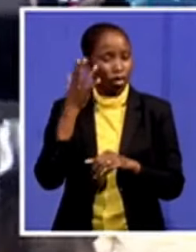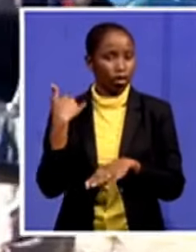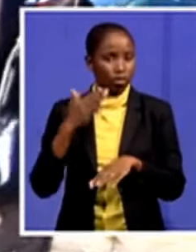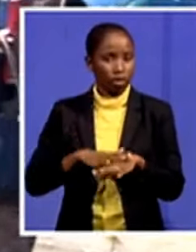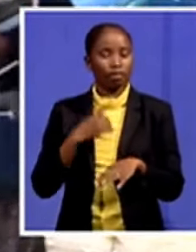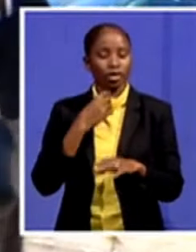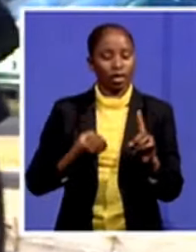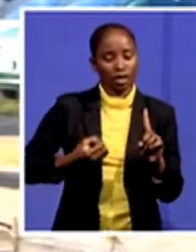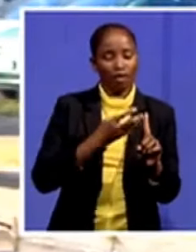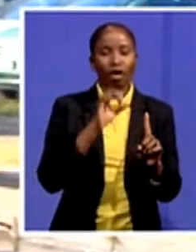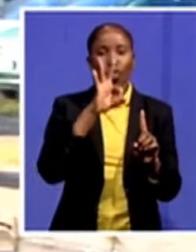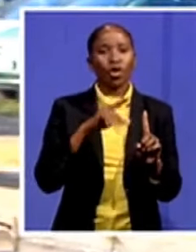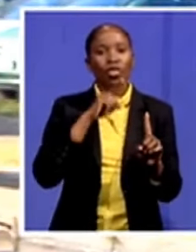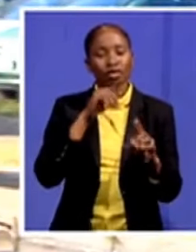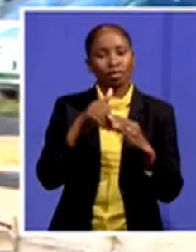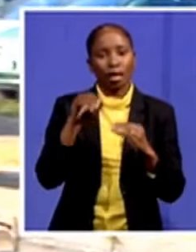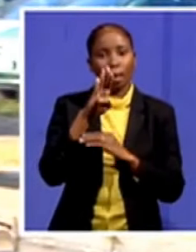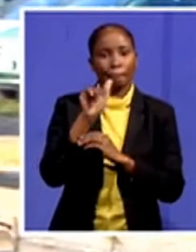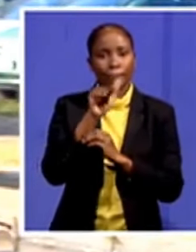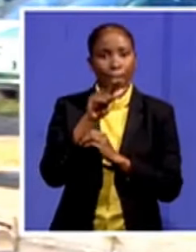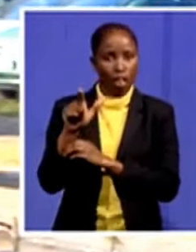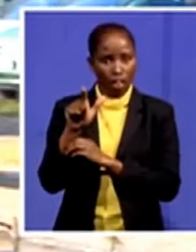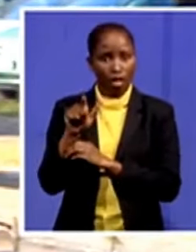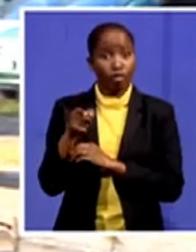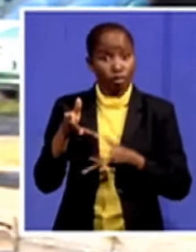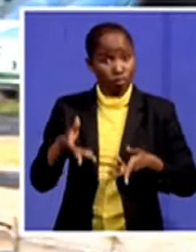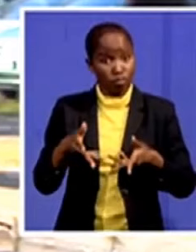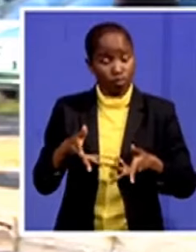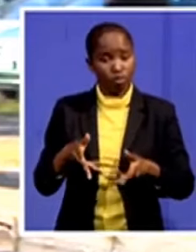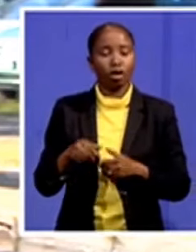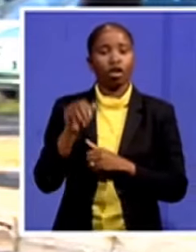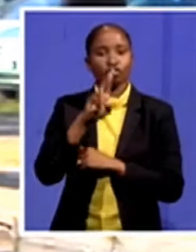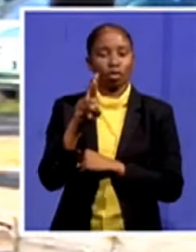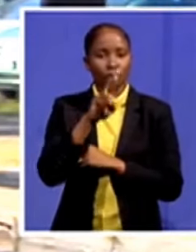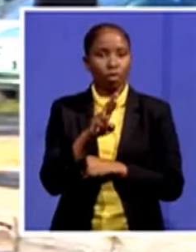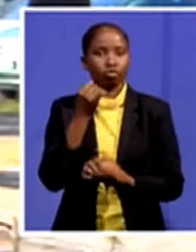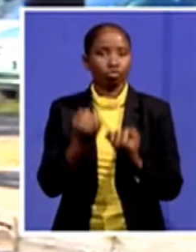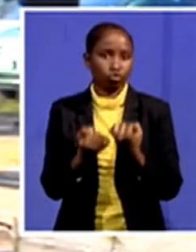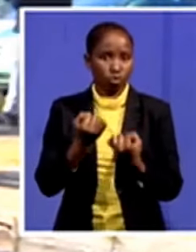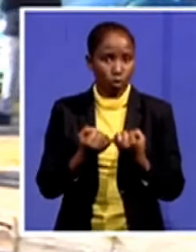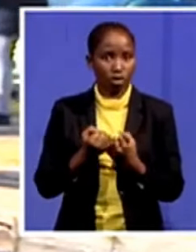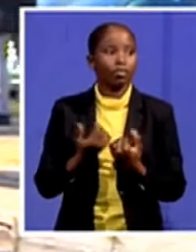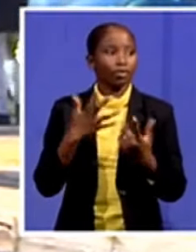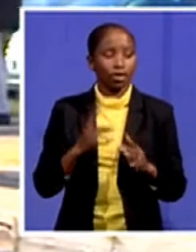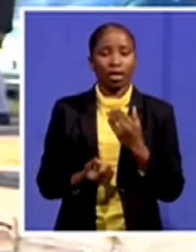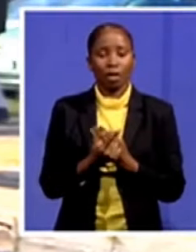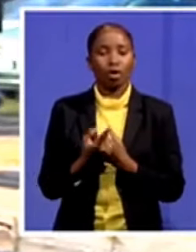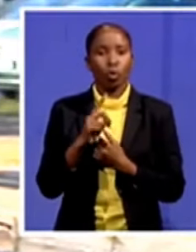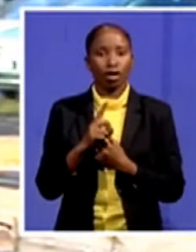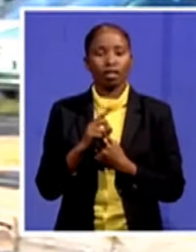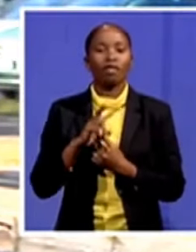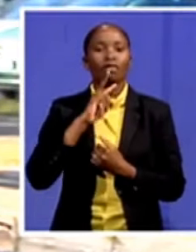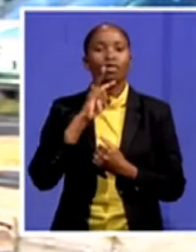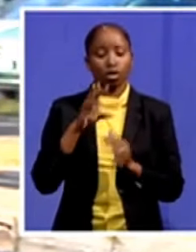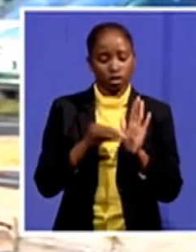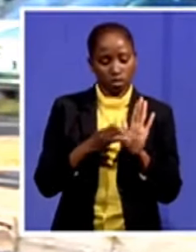at the robert magistrate's court so nimmer ho was arrested after a male voice note was widely shared on social media you will